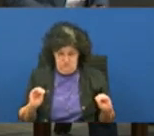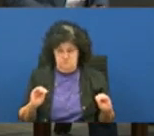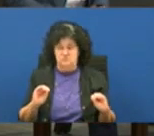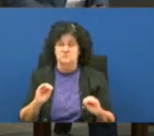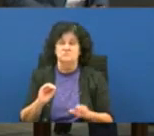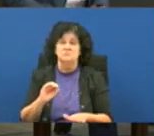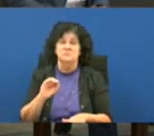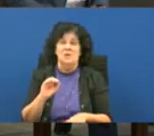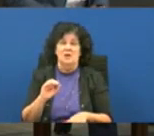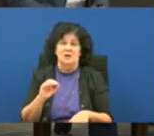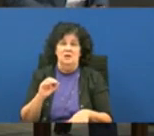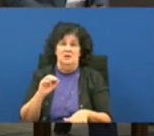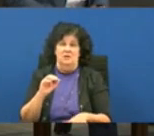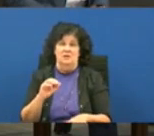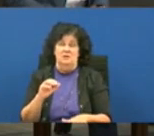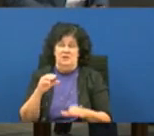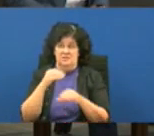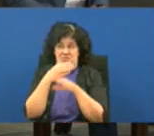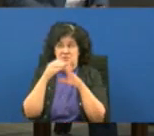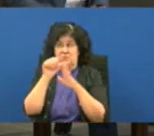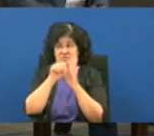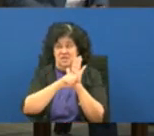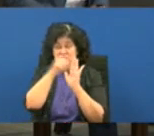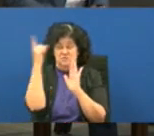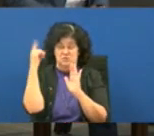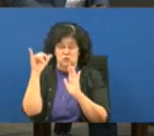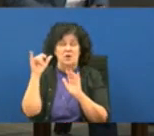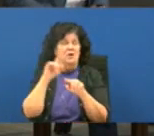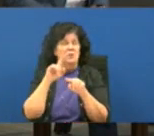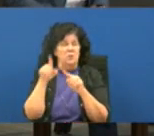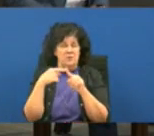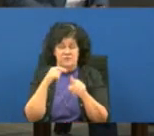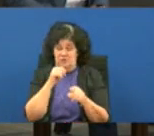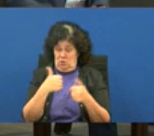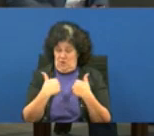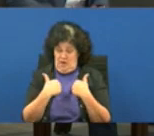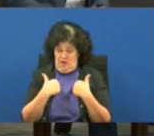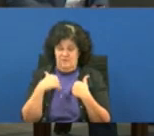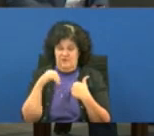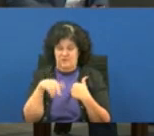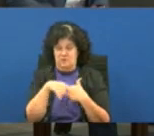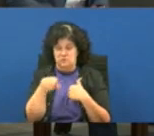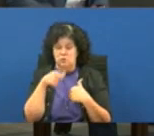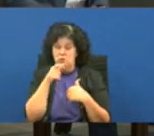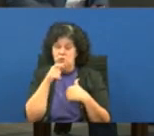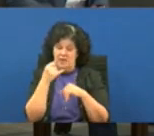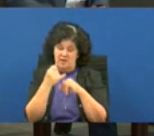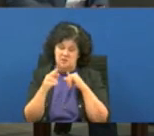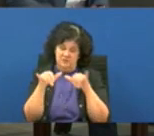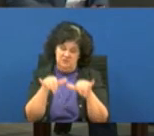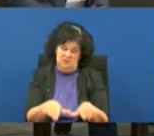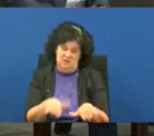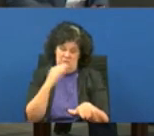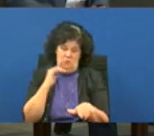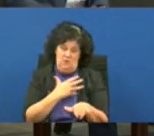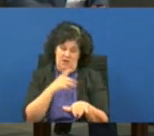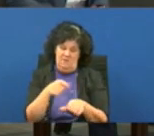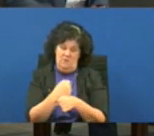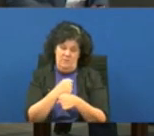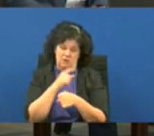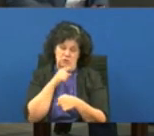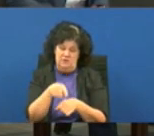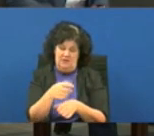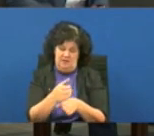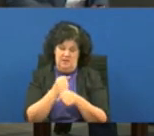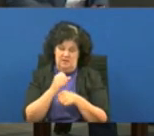expansion states but that's an even bigger issue and so when we don't have it those are the ones that end up staying with us because we got to make sure they continue to